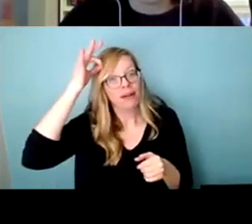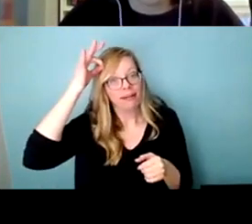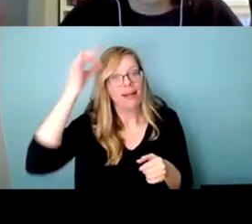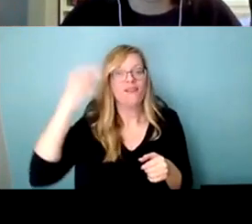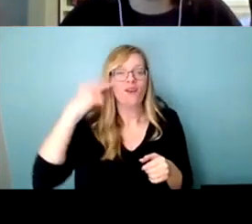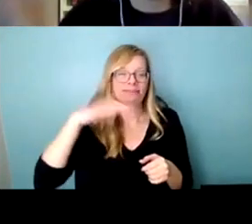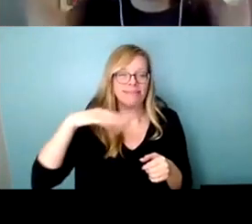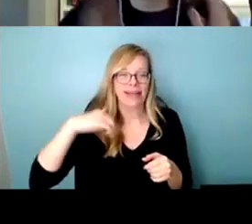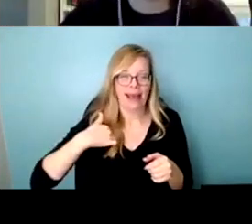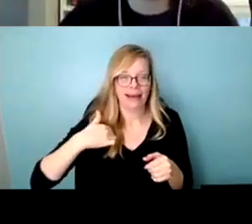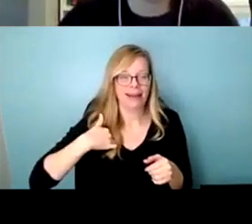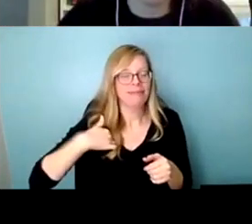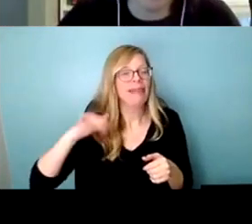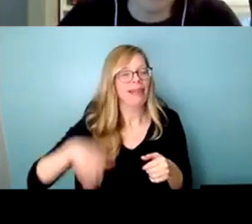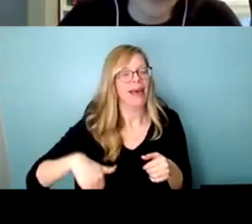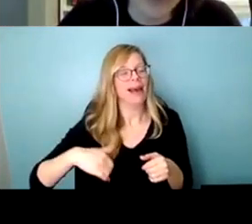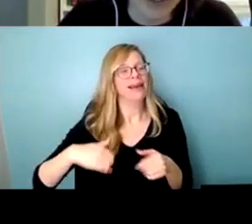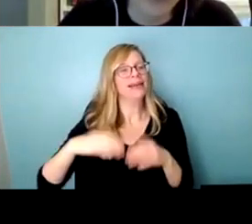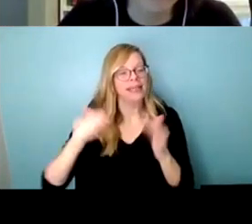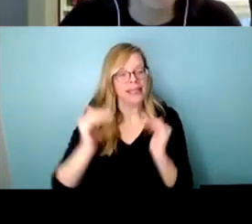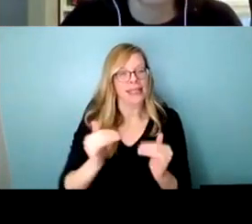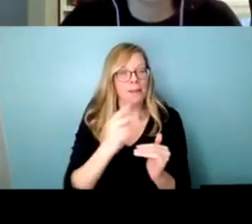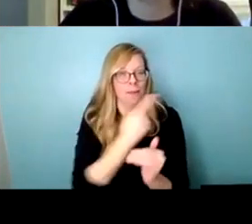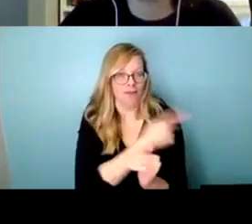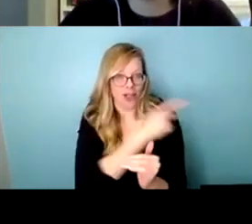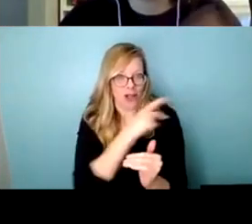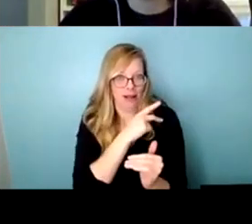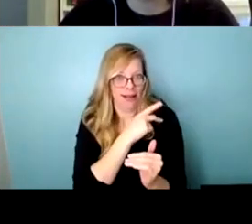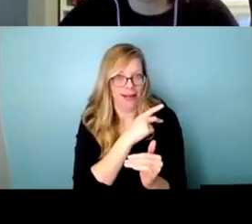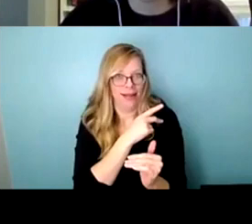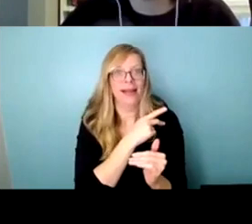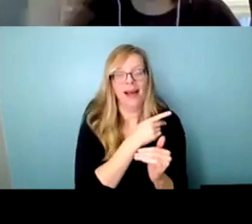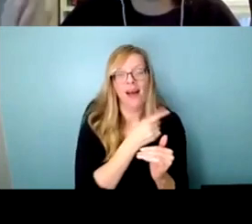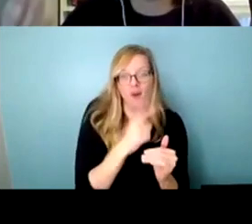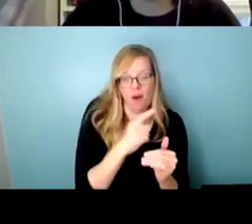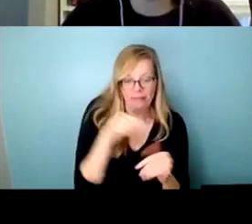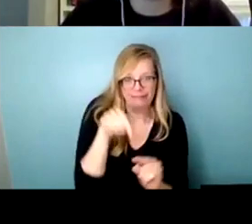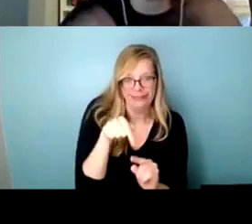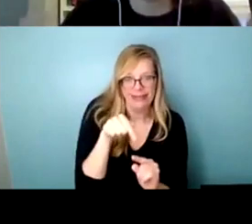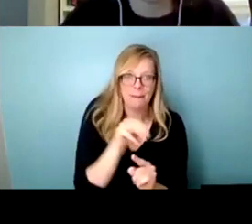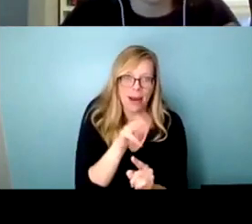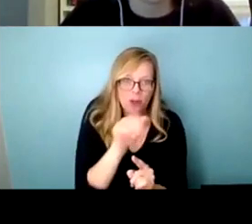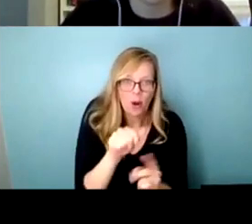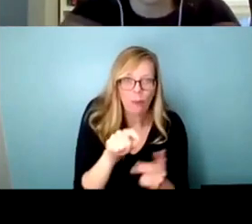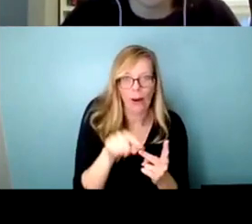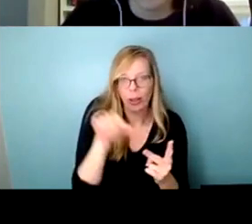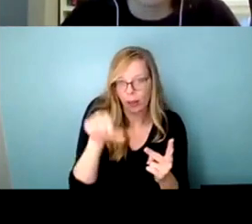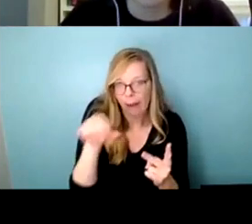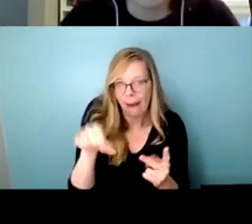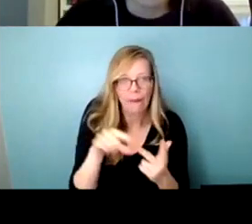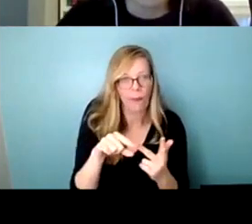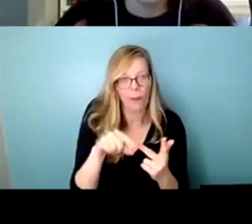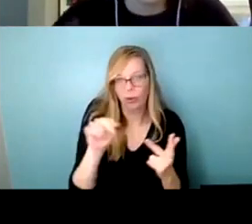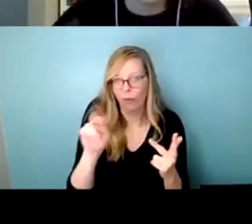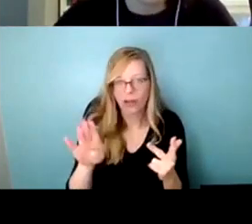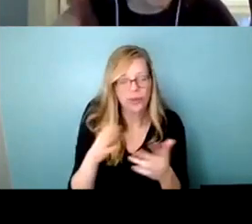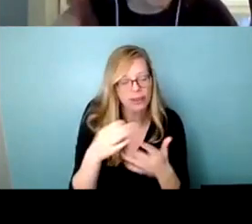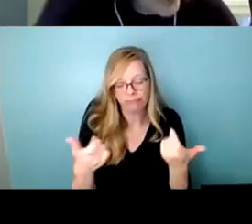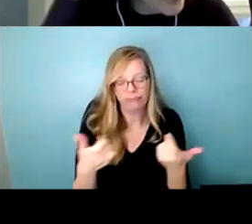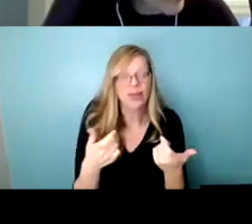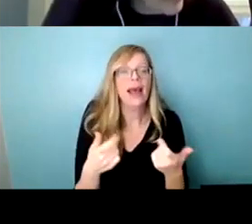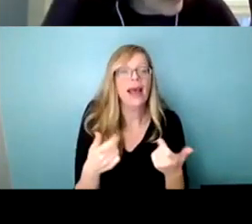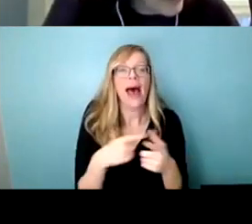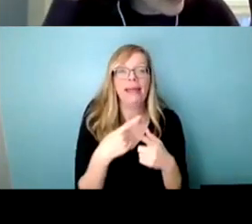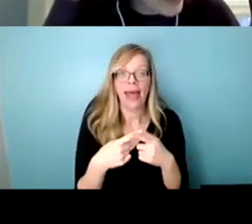government of canada we have the provincial jurisdiction which is you know the government of manitoba or quebec or new brunswick or whatever and then there's